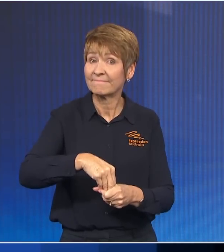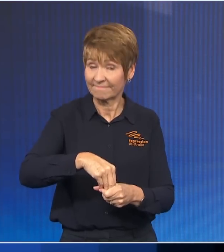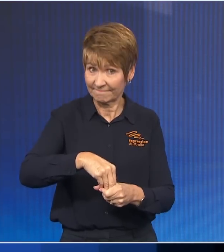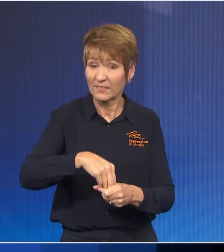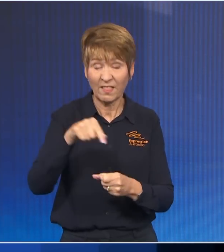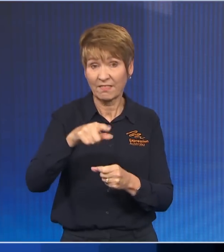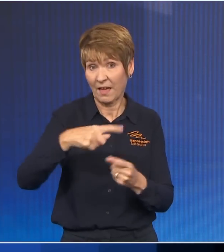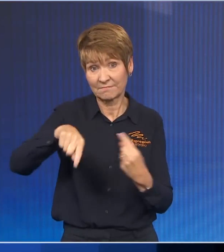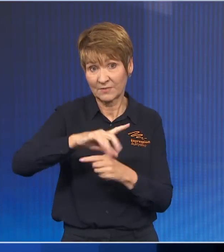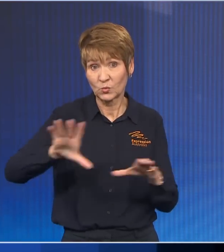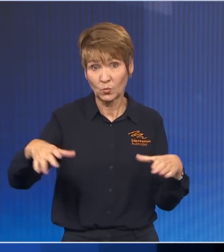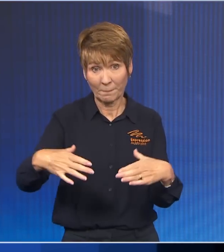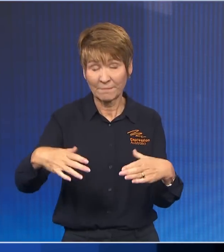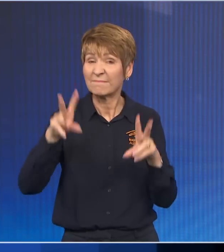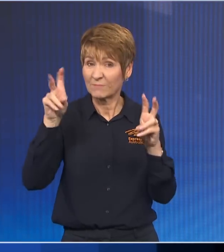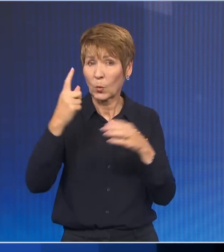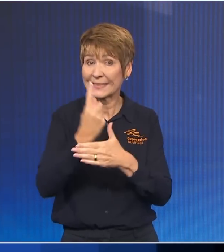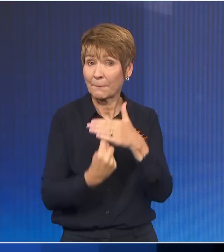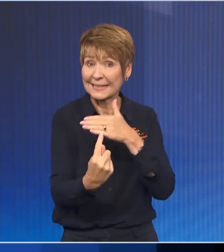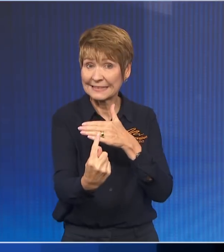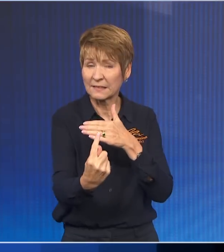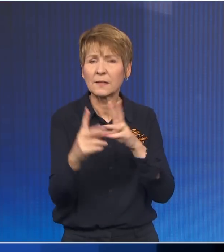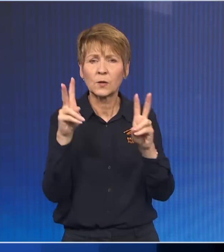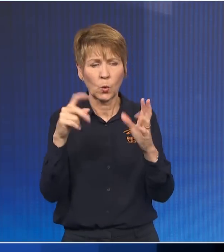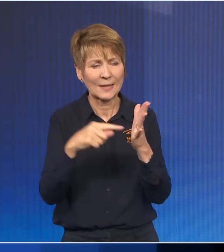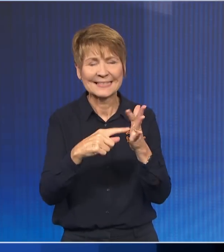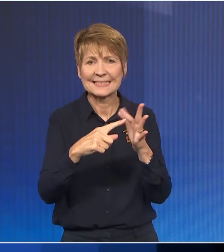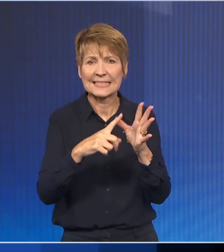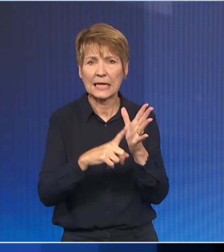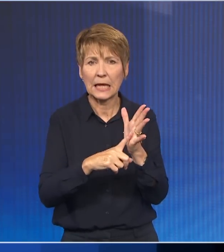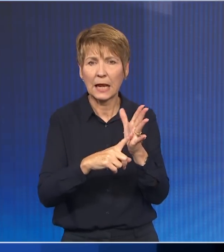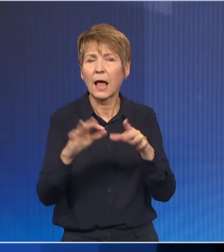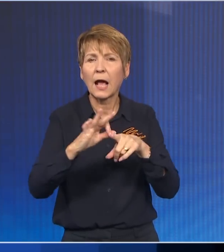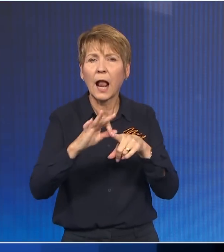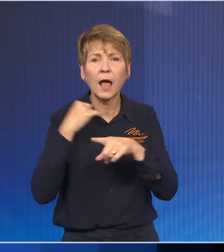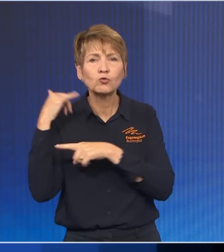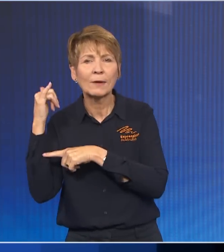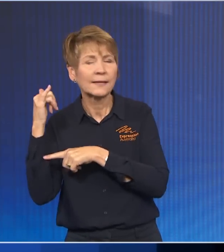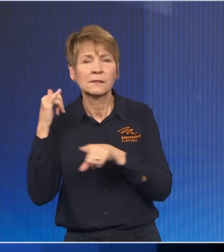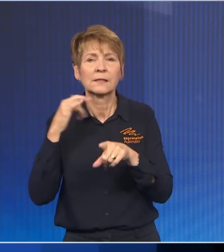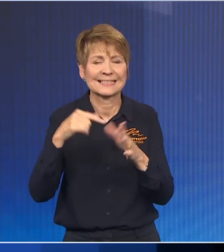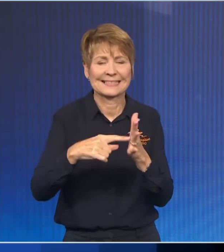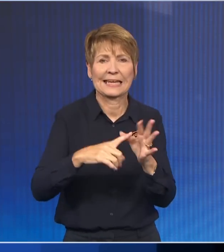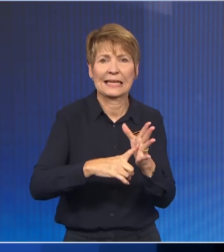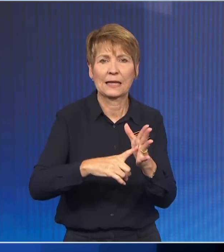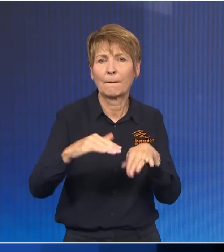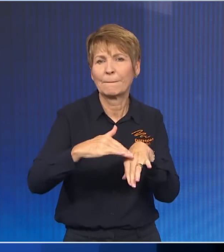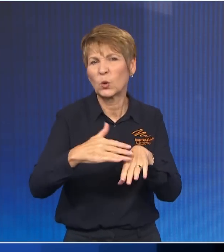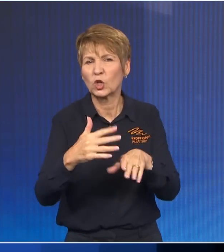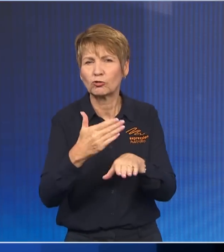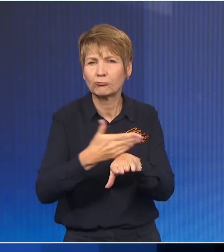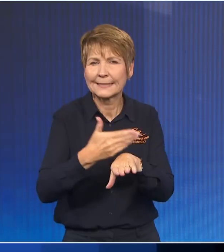together. They've called themselves independents. They're not necessarily independents. They're a coordinated group of people who have come together